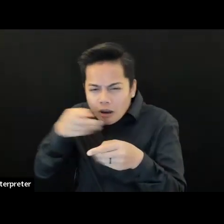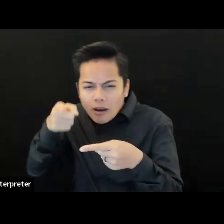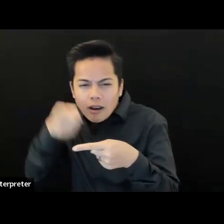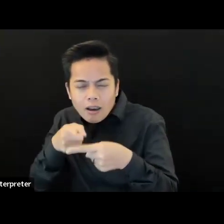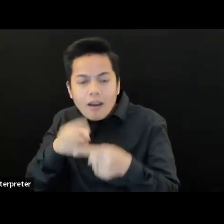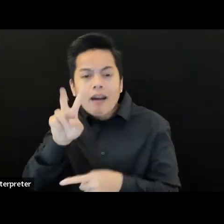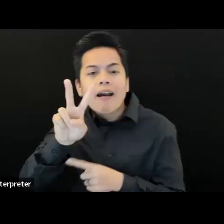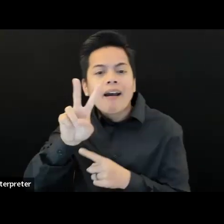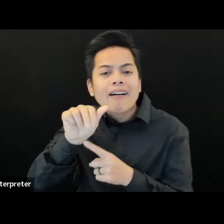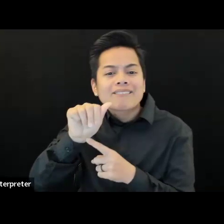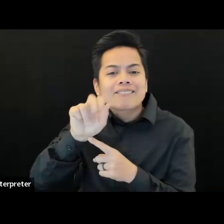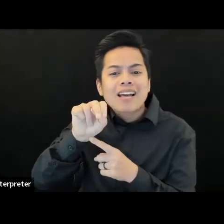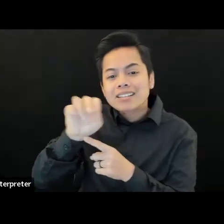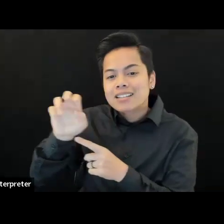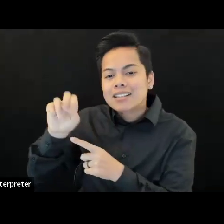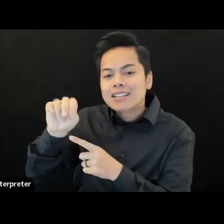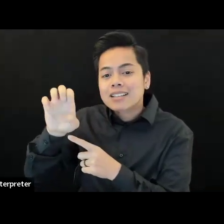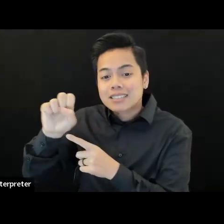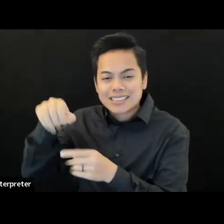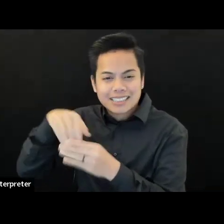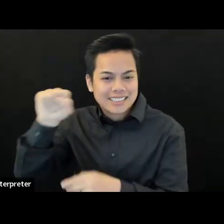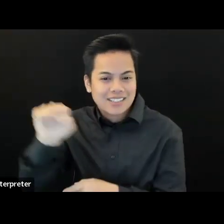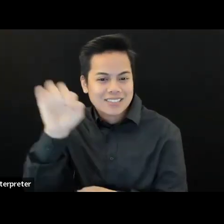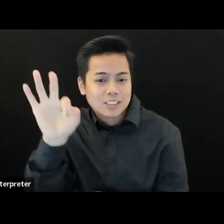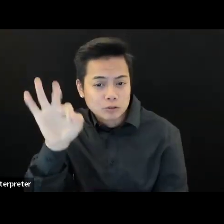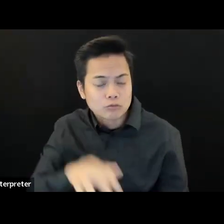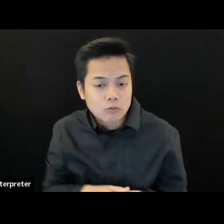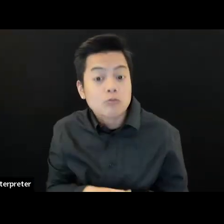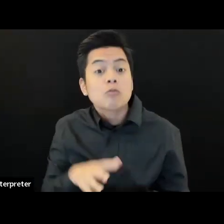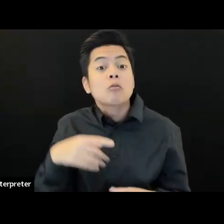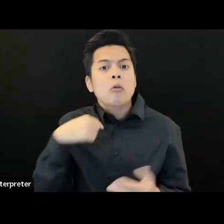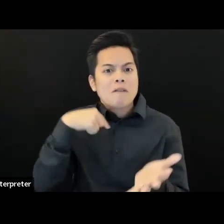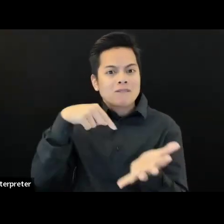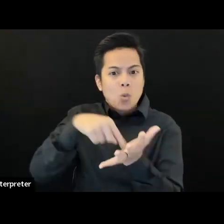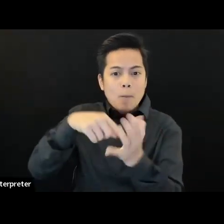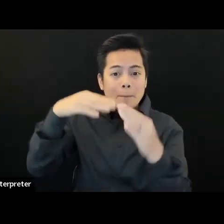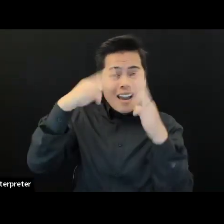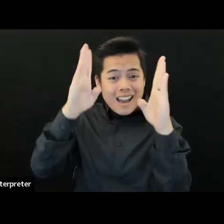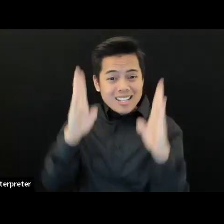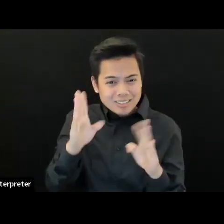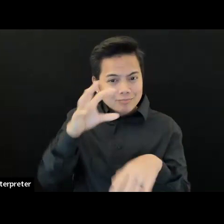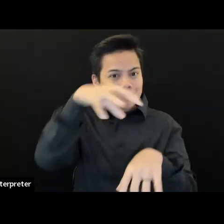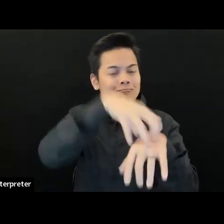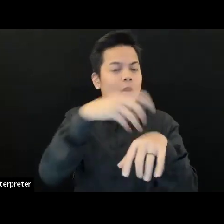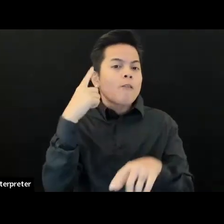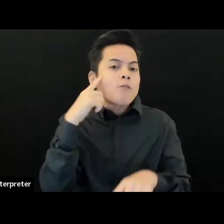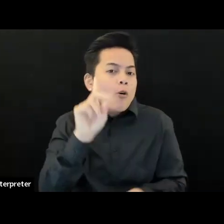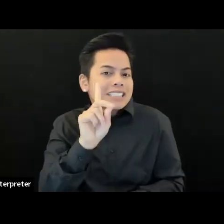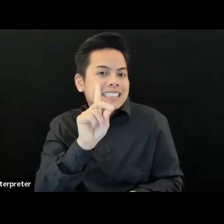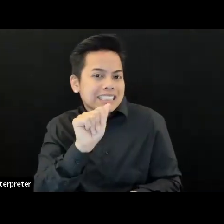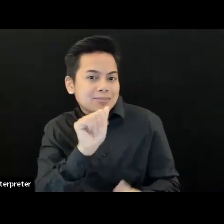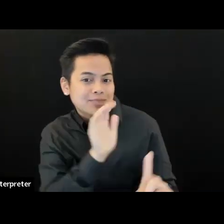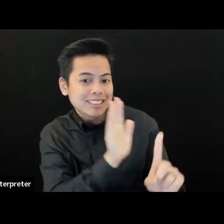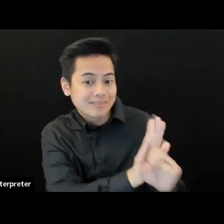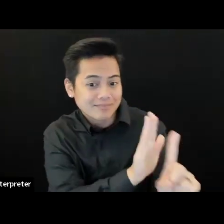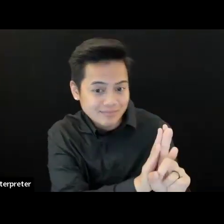disability forward. So the units are going to be 25% reserved for people with disabilities. It's going to be a